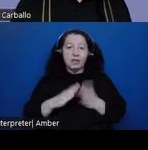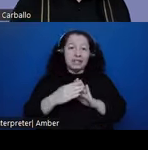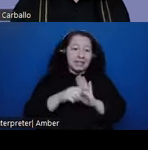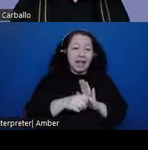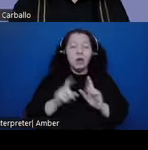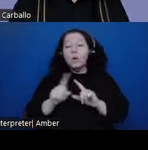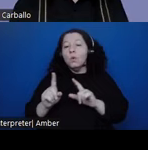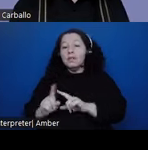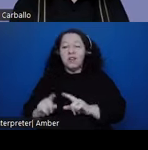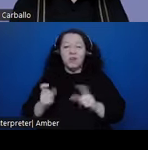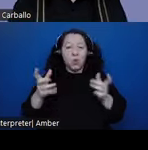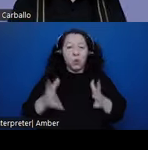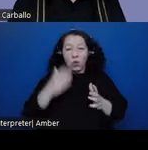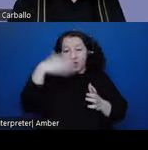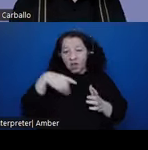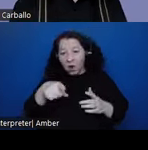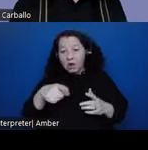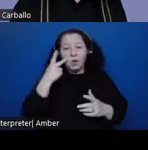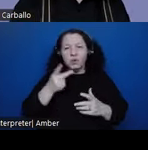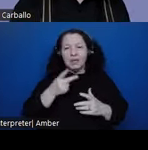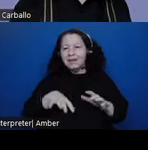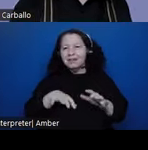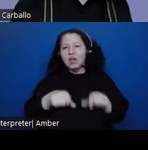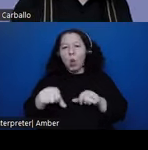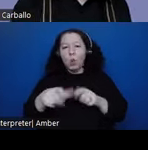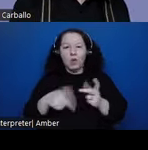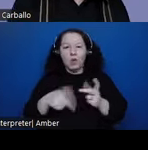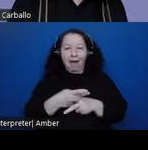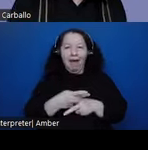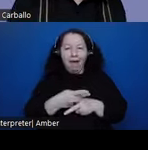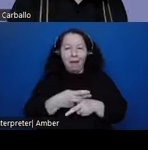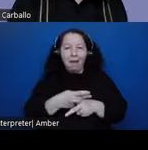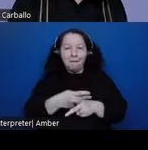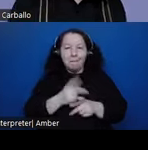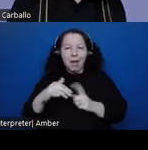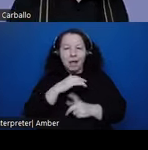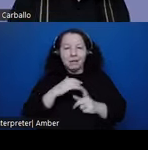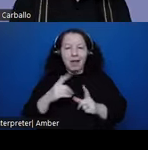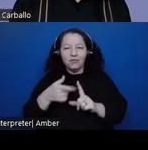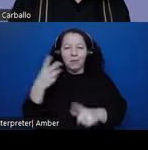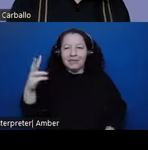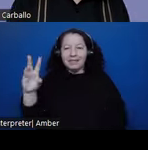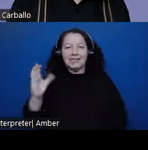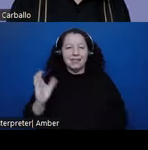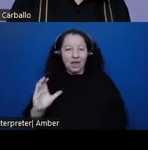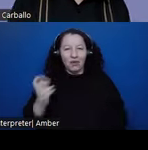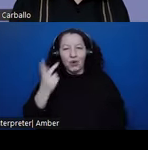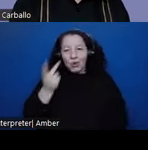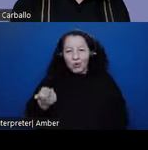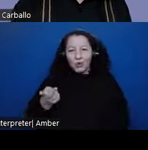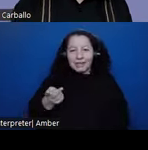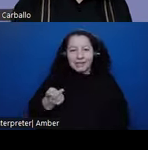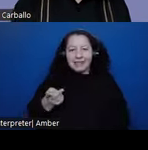front. But here you can see this is in a colonial context of the 16th century. You can see the crest of